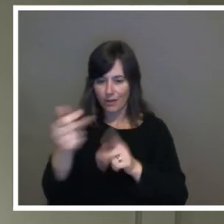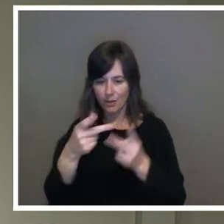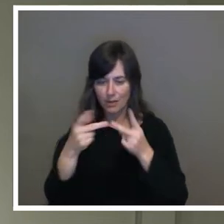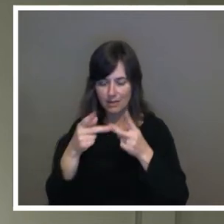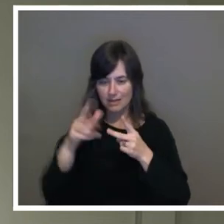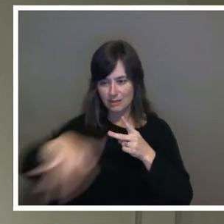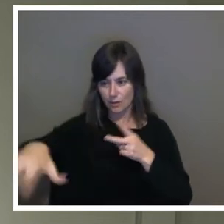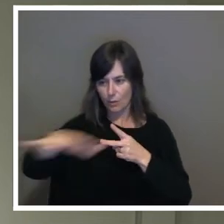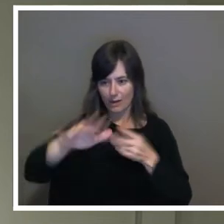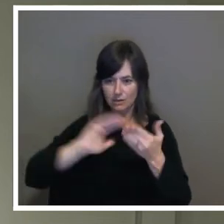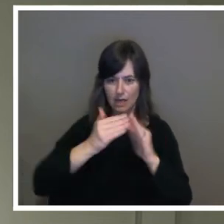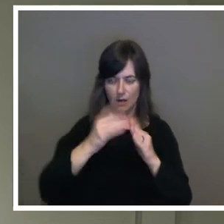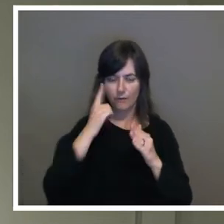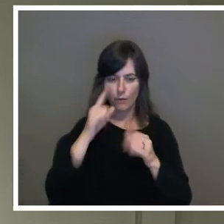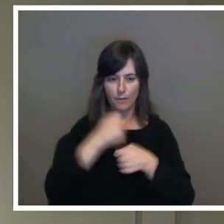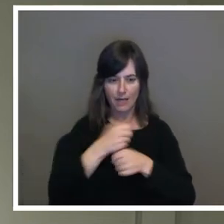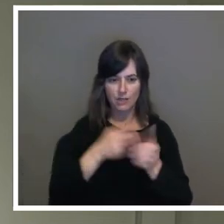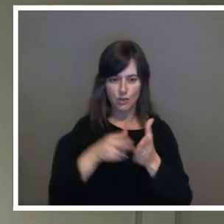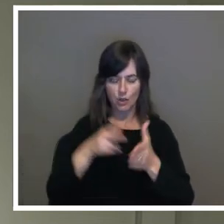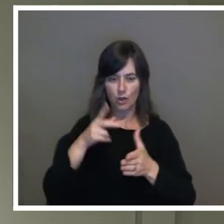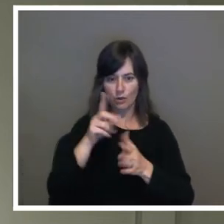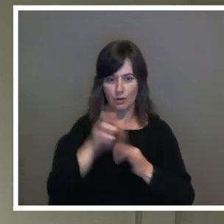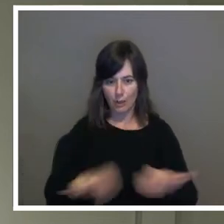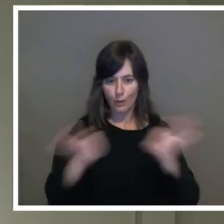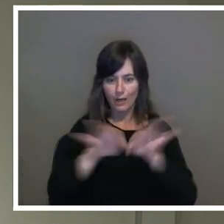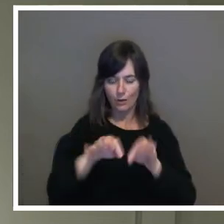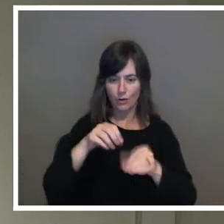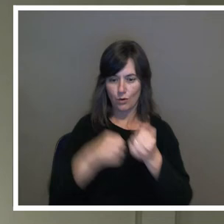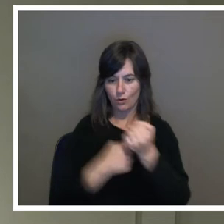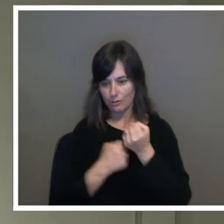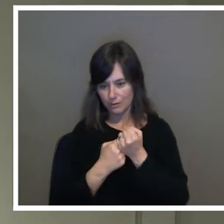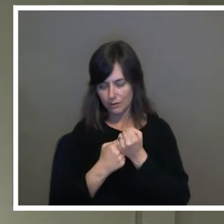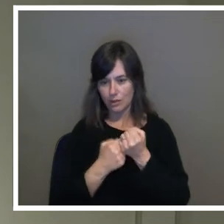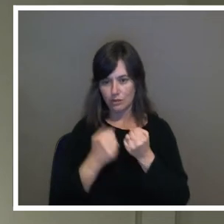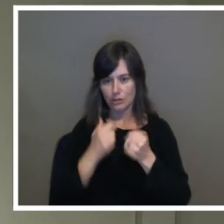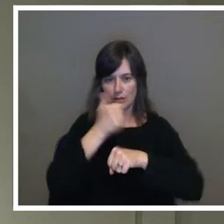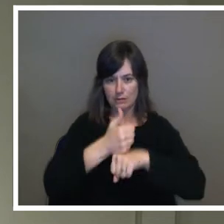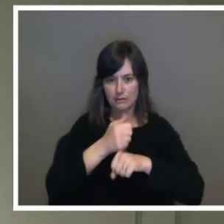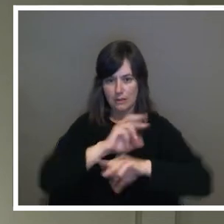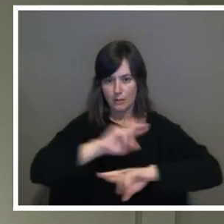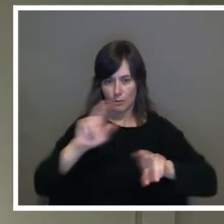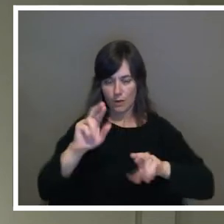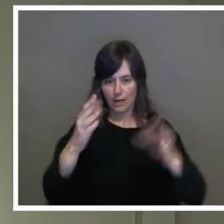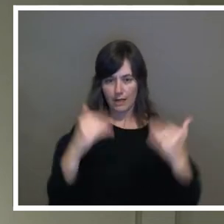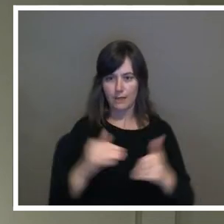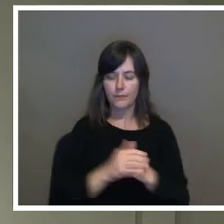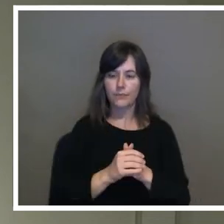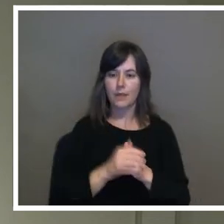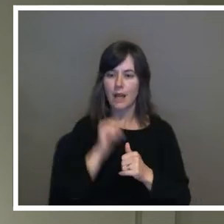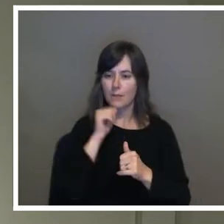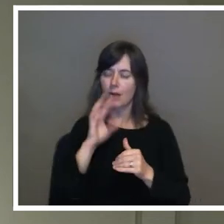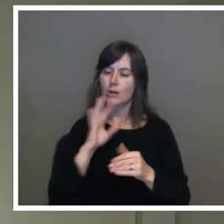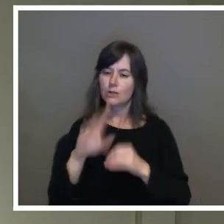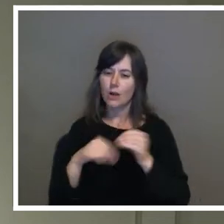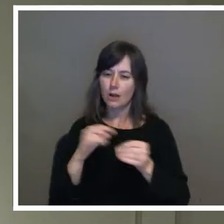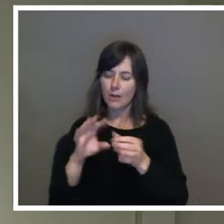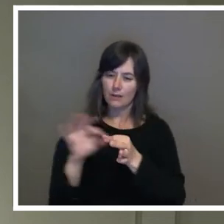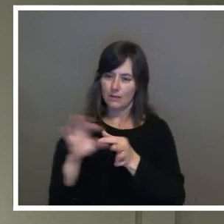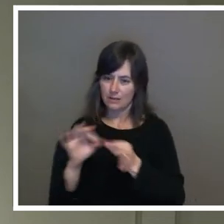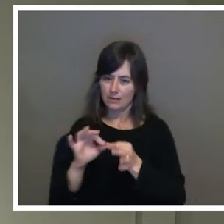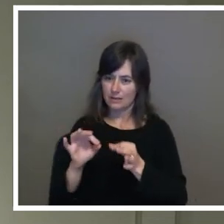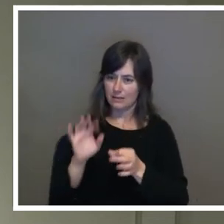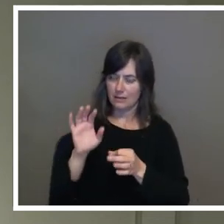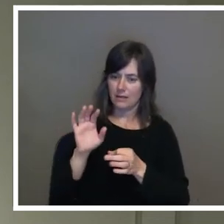is taken care of. I won't speak to, you know, the revenue we send back to the city. They're our owner. That's theirs to,